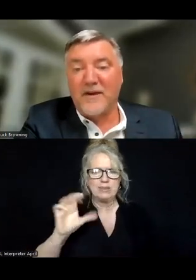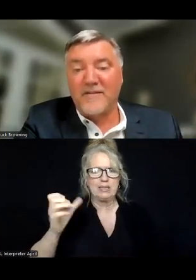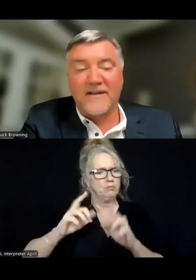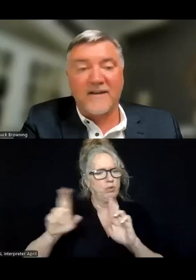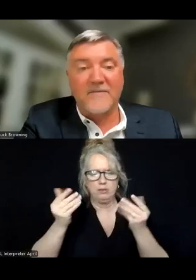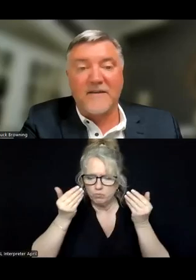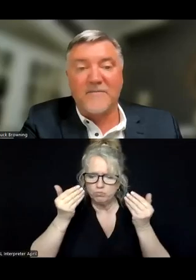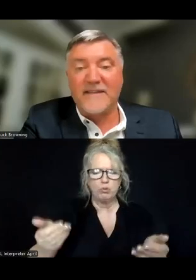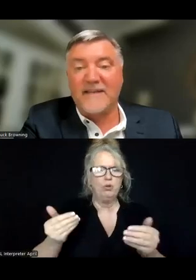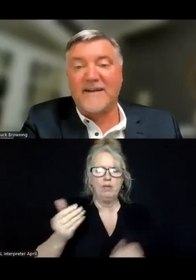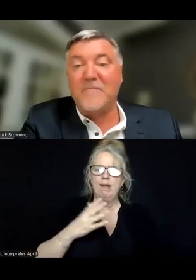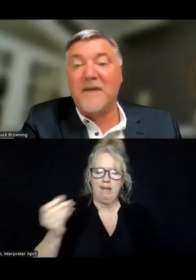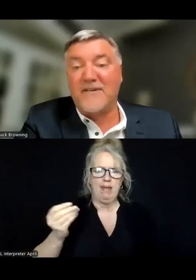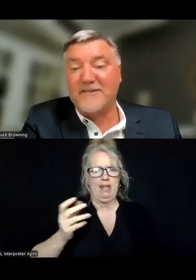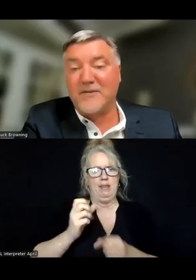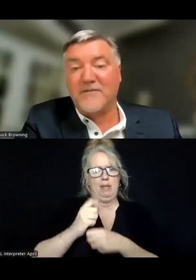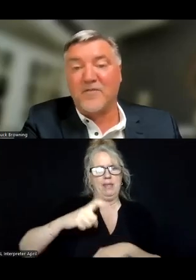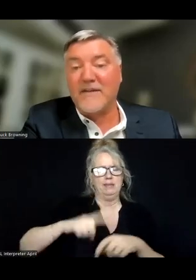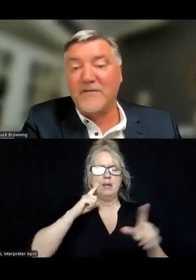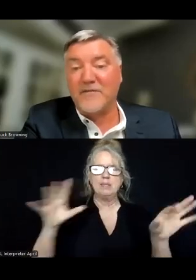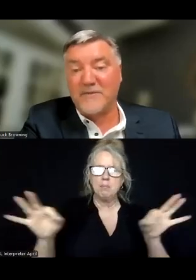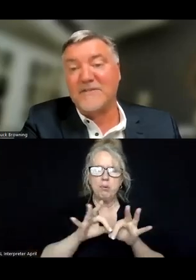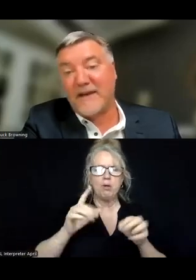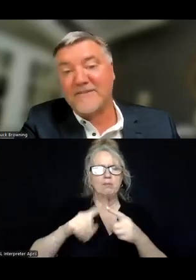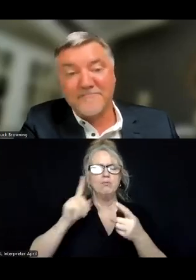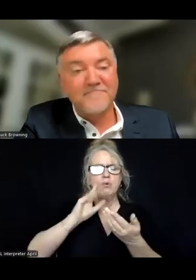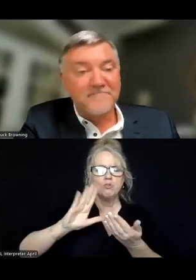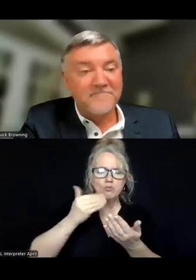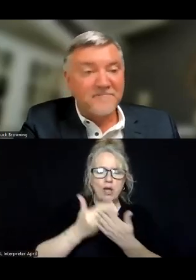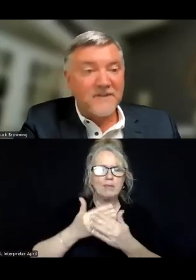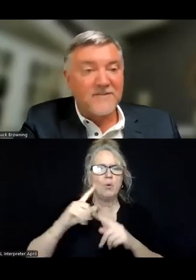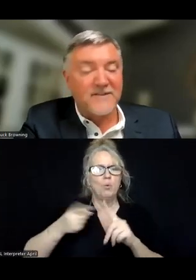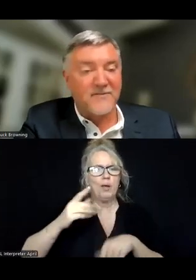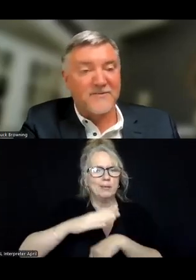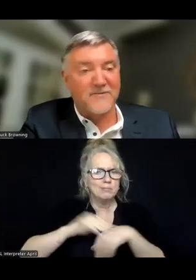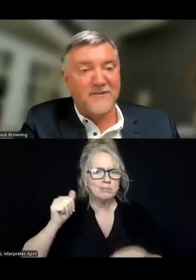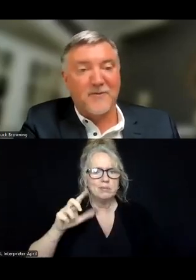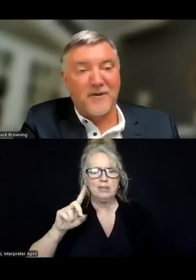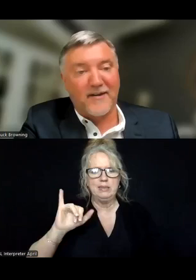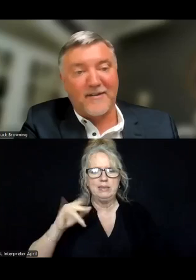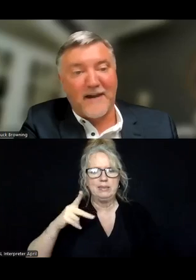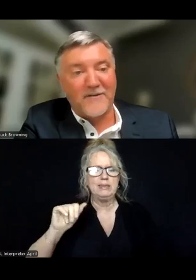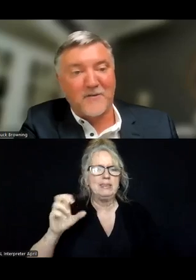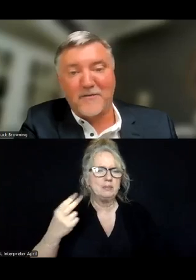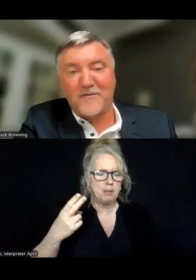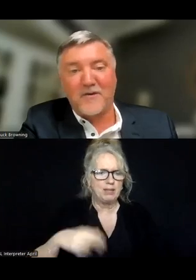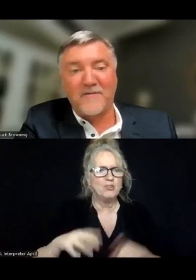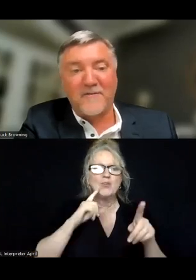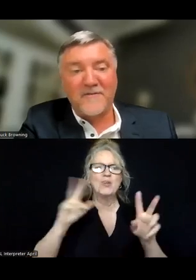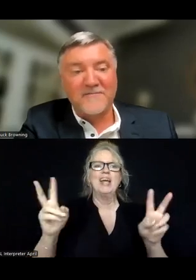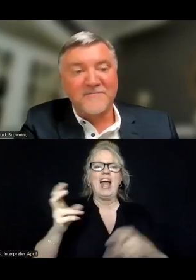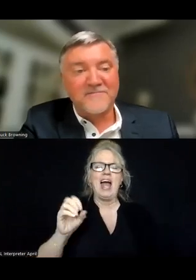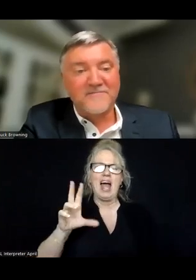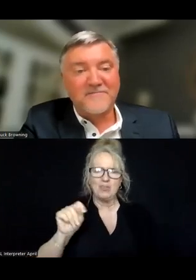move forward, go out and make that time matter in terms of arrival from dispatch. So that's a really good quote, Erica, of out the door and